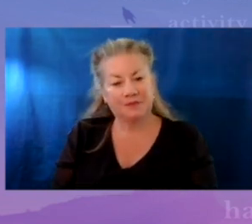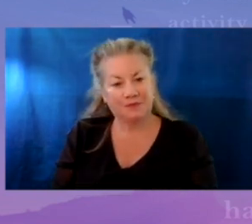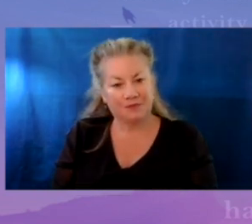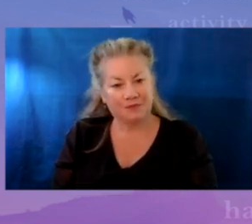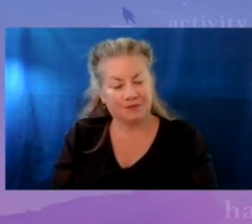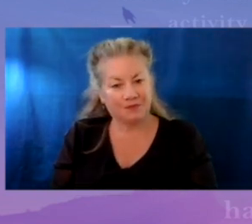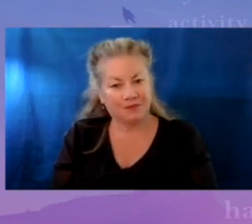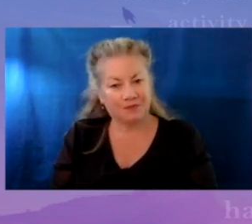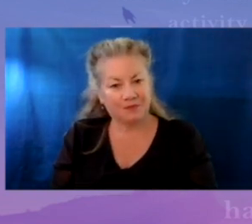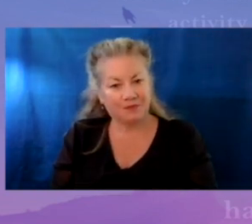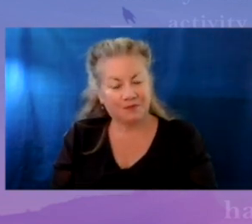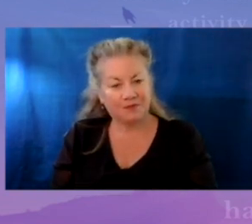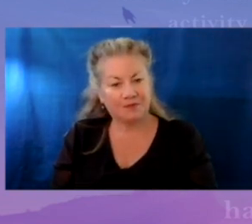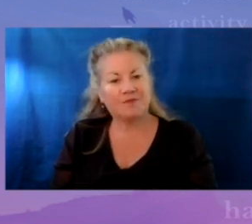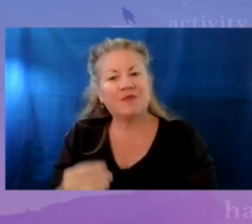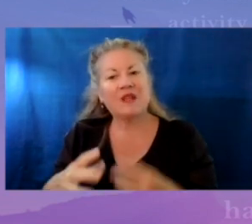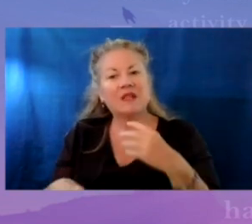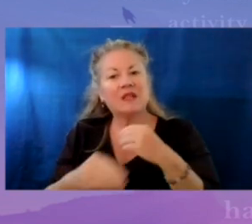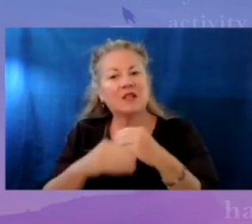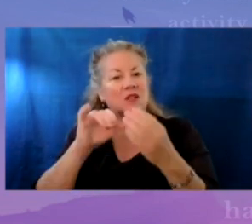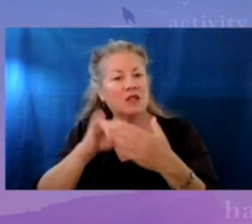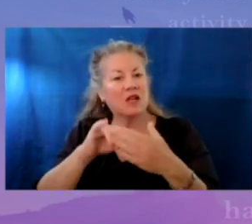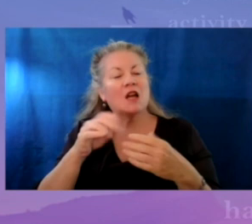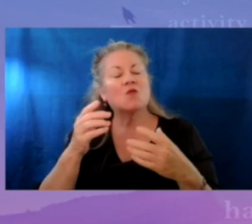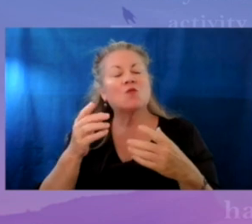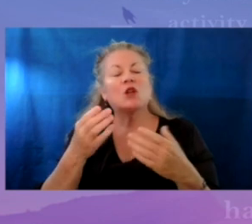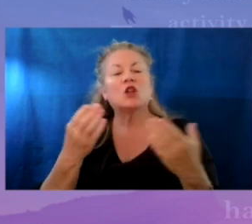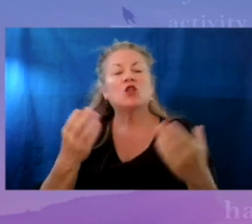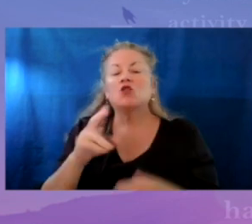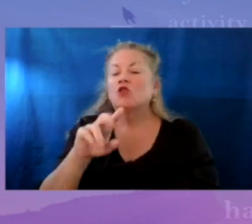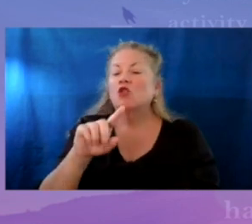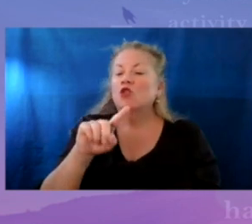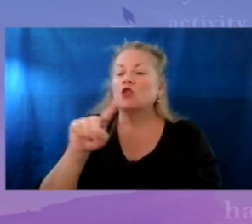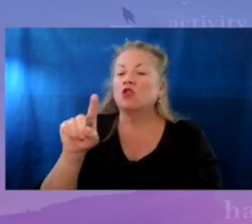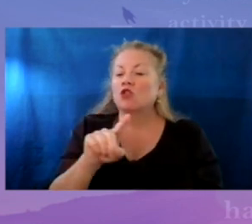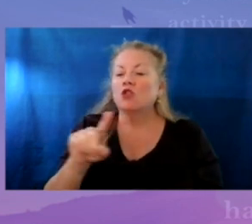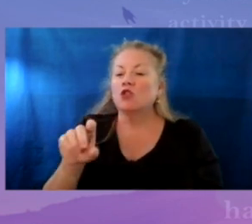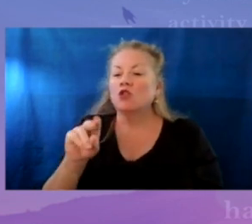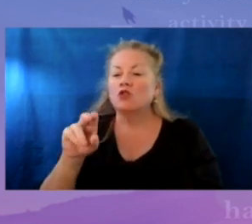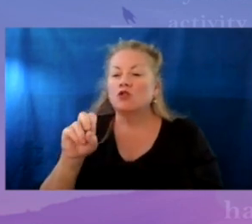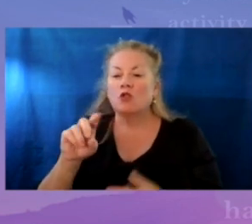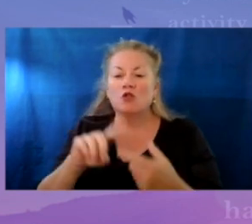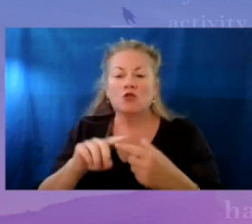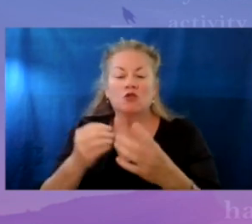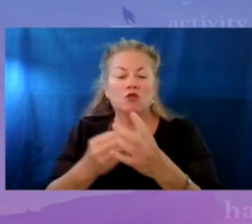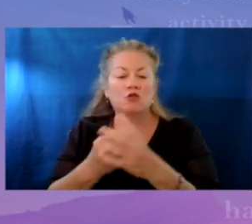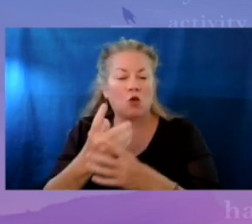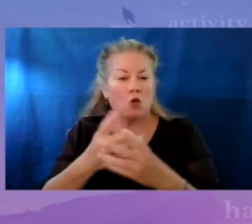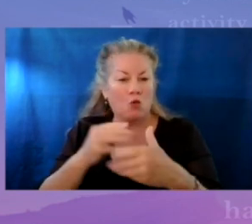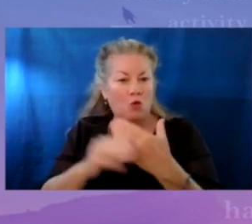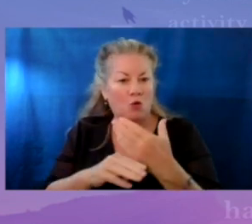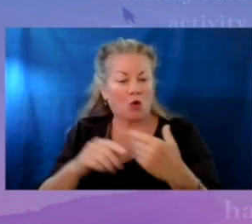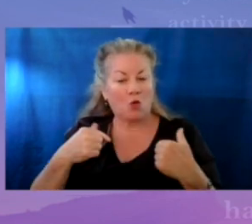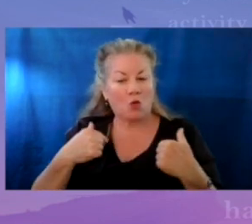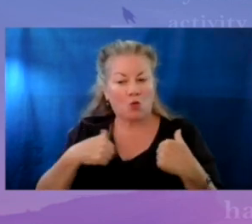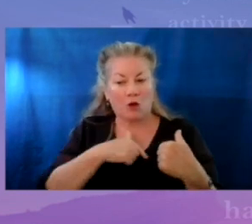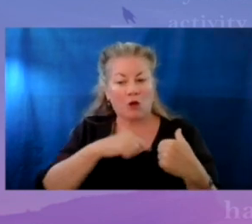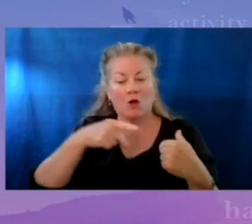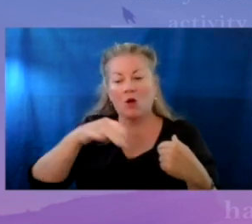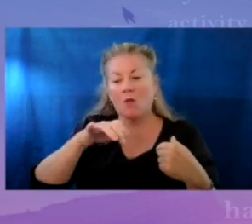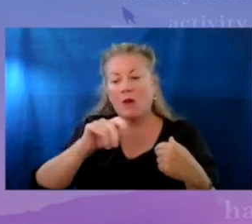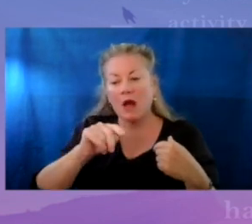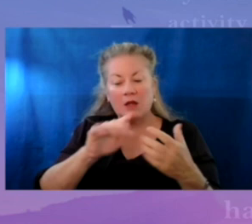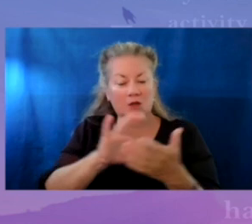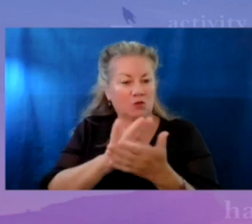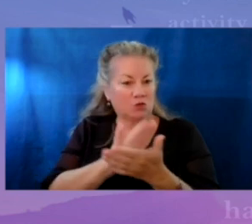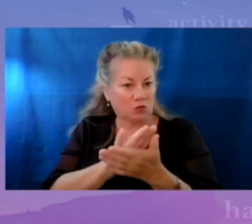And in addition to that, we use the Sewn to Grow program, and we are a pilot school for that. That has helped us